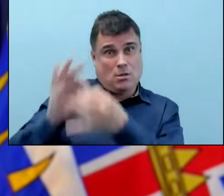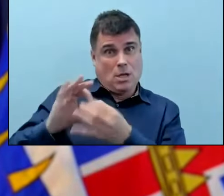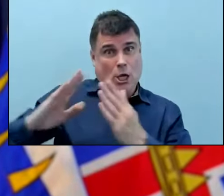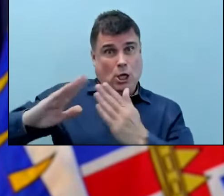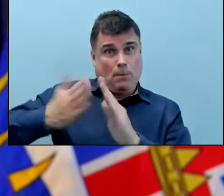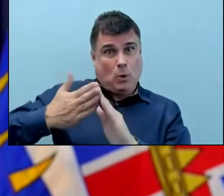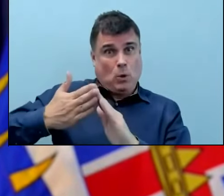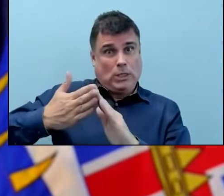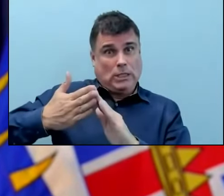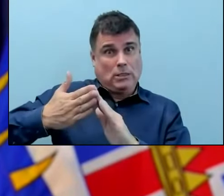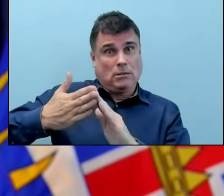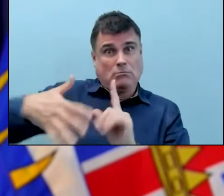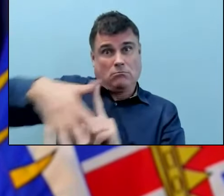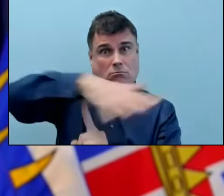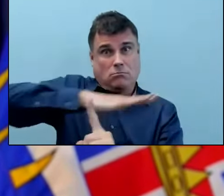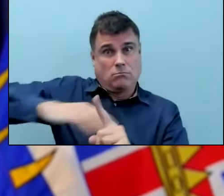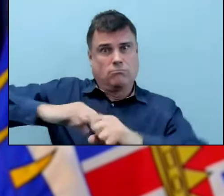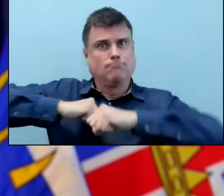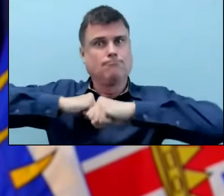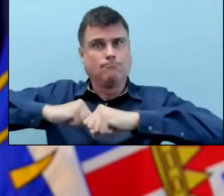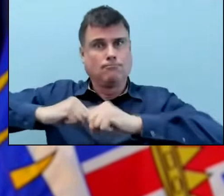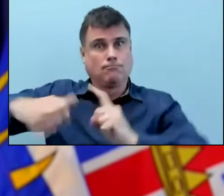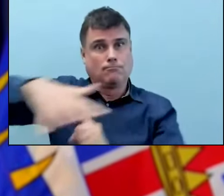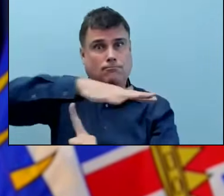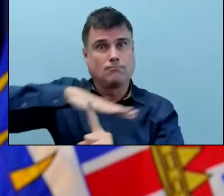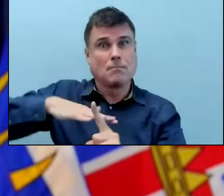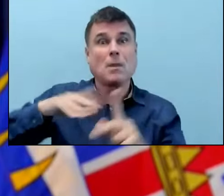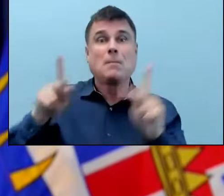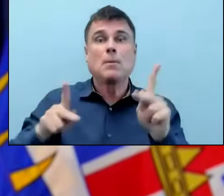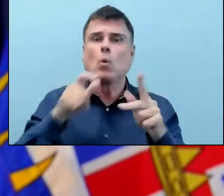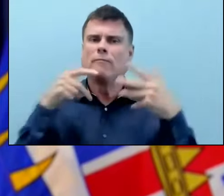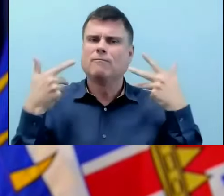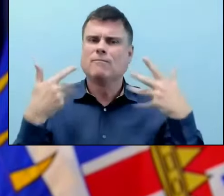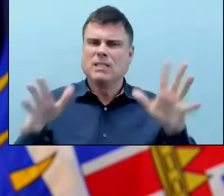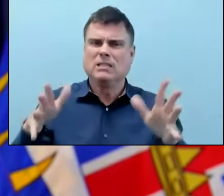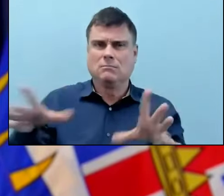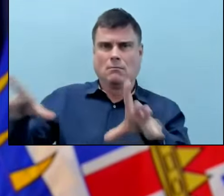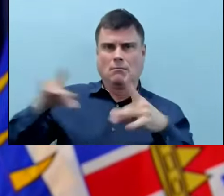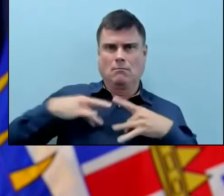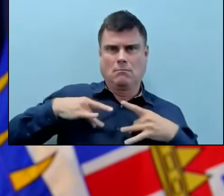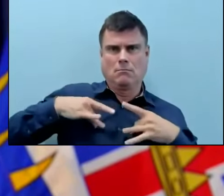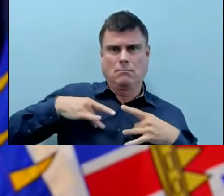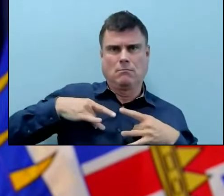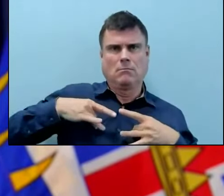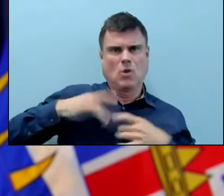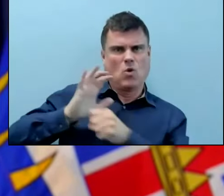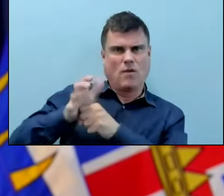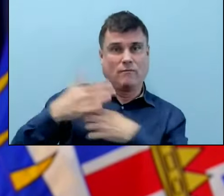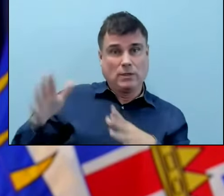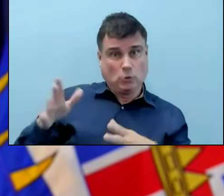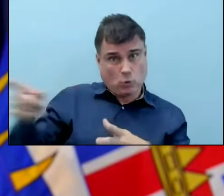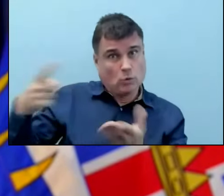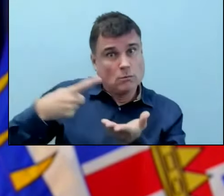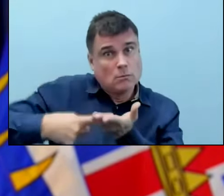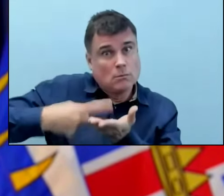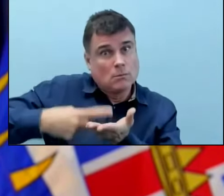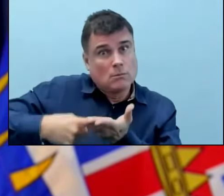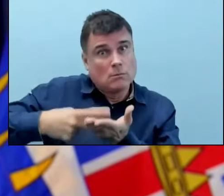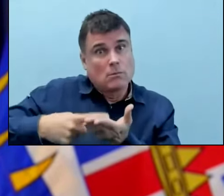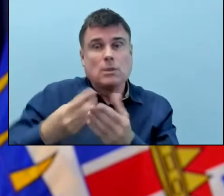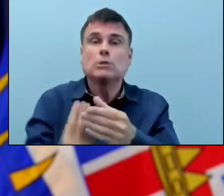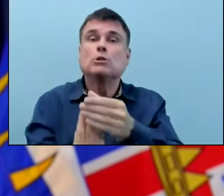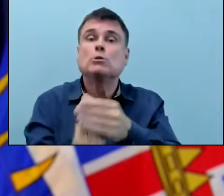think have had the virus and also I know you're talking about spring boosters for people who are older clinically extremely